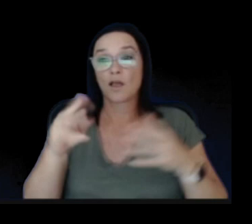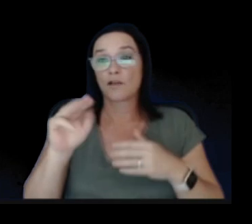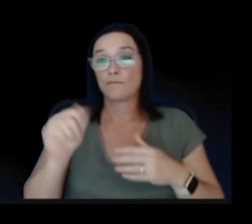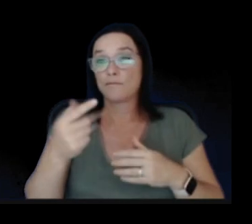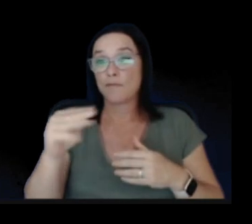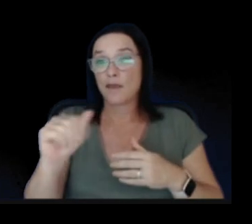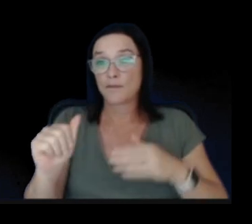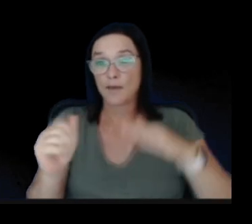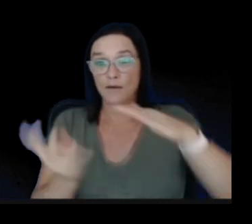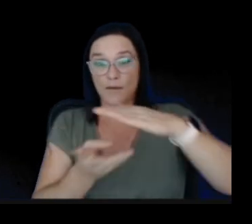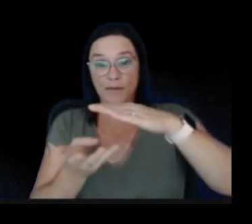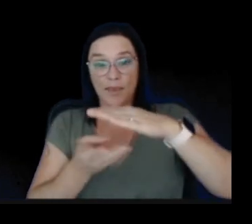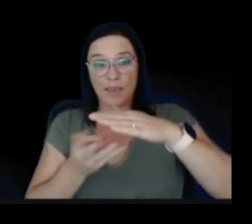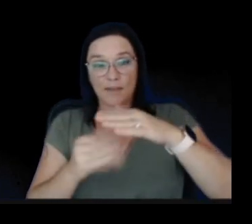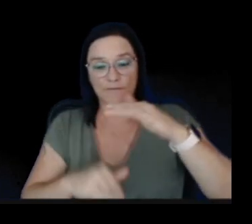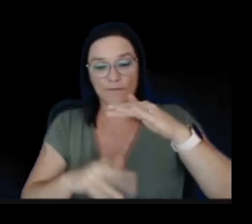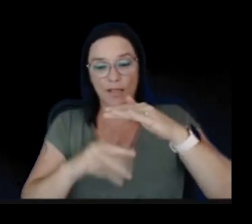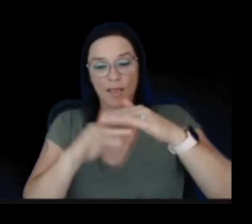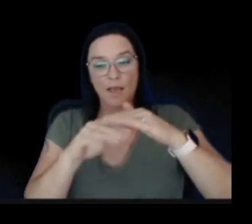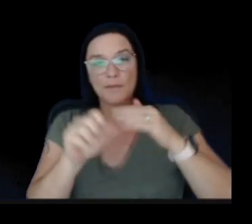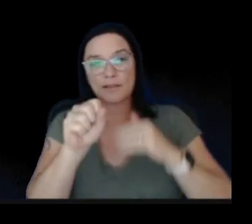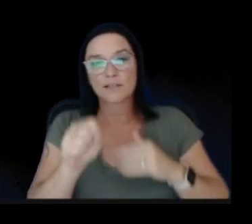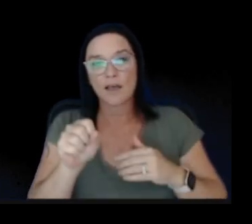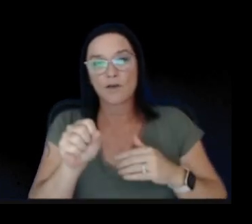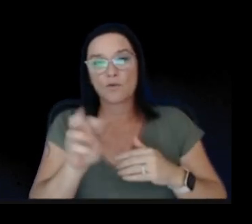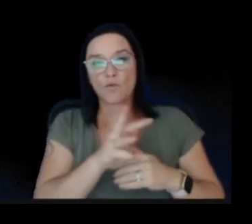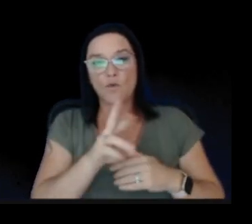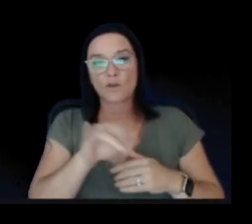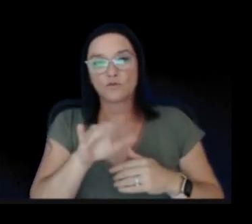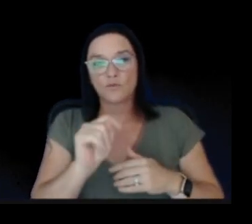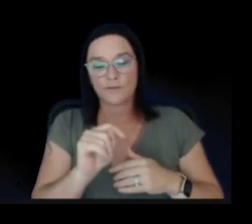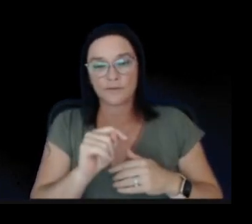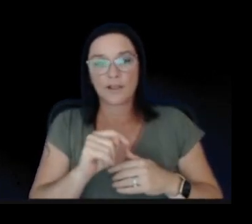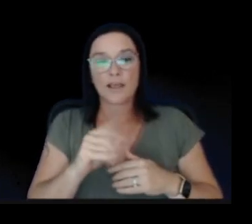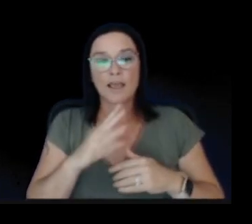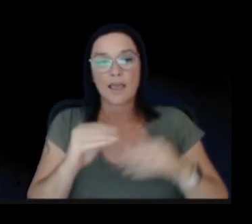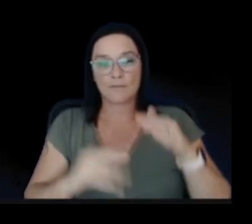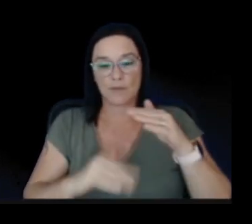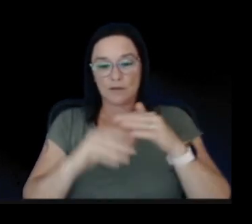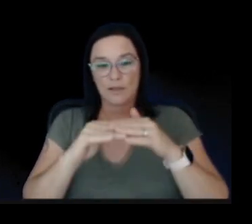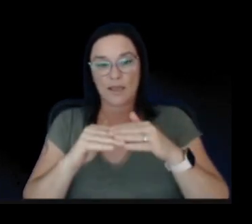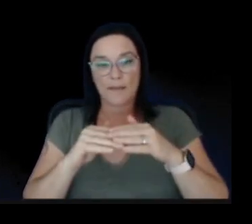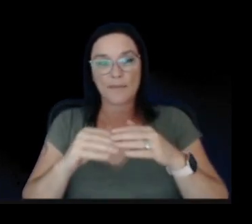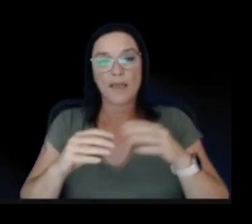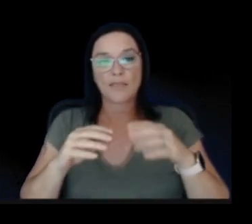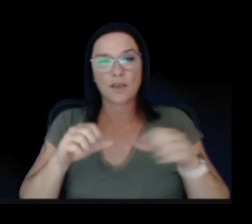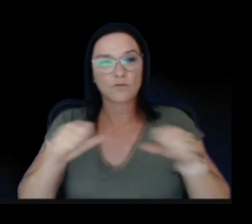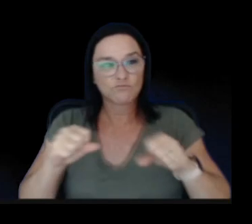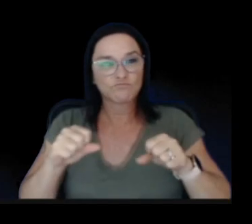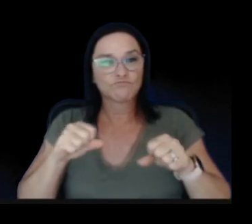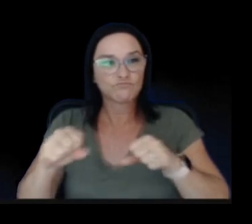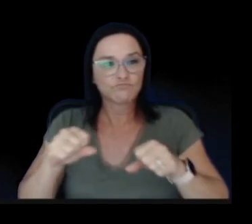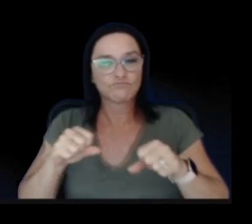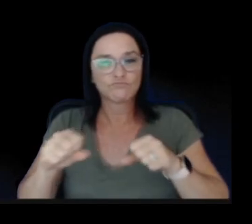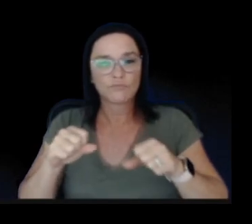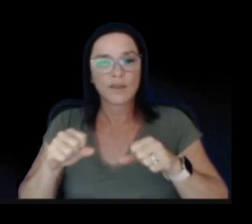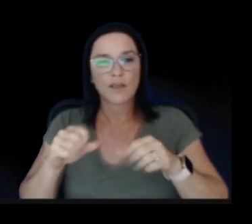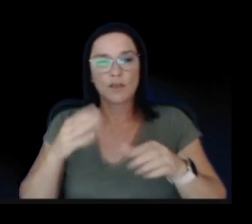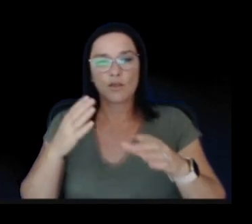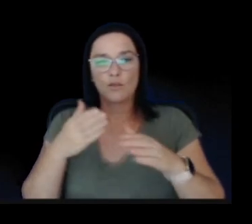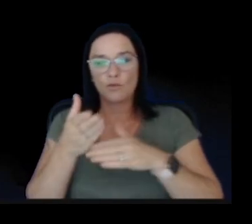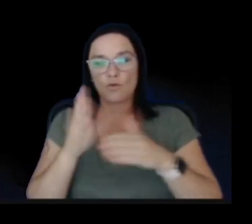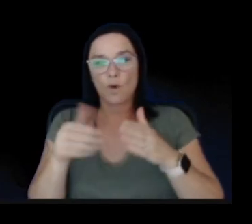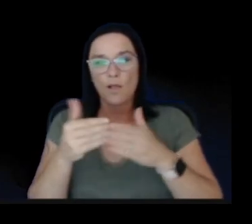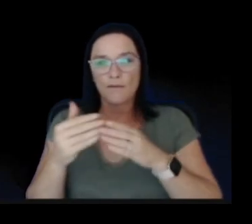filling into the southwest rift, building up underneath the south caldera, and quaking through the pipe and network of of